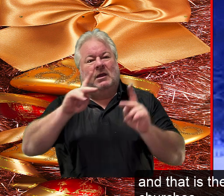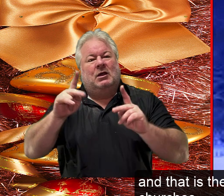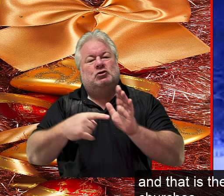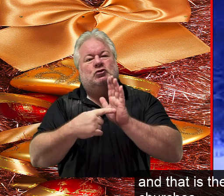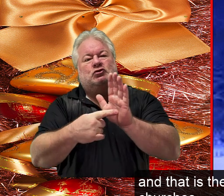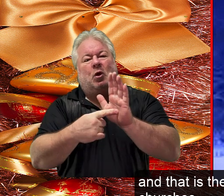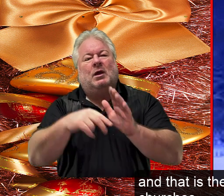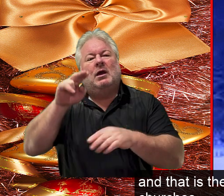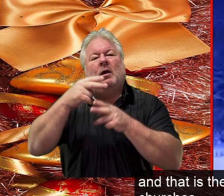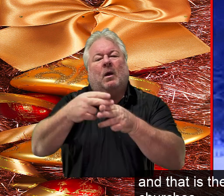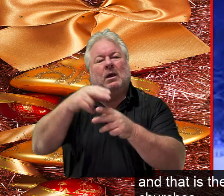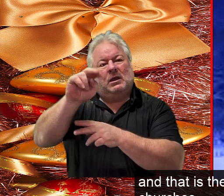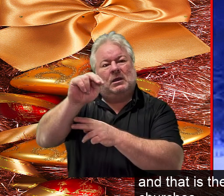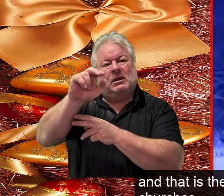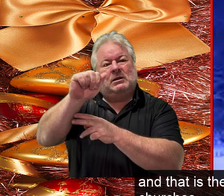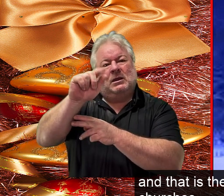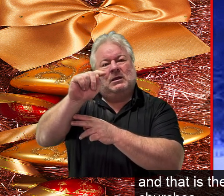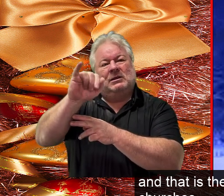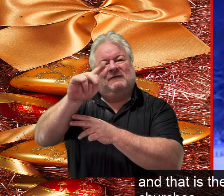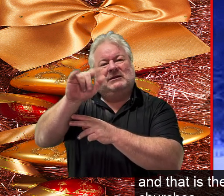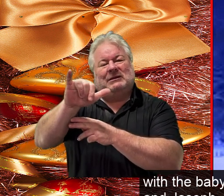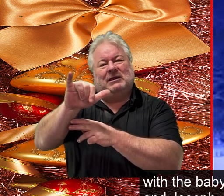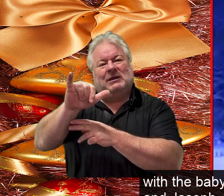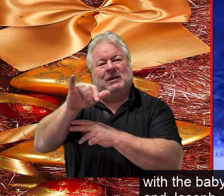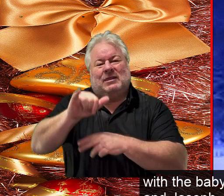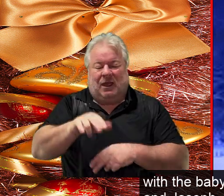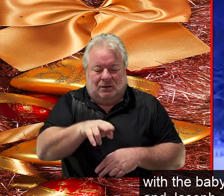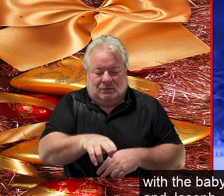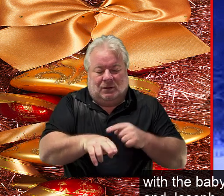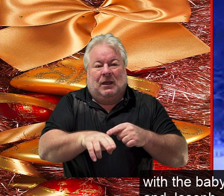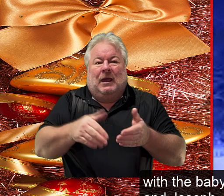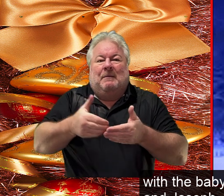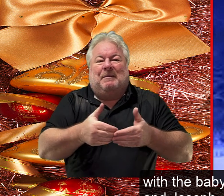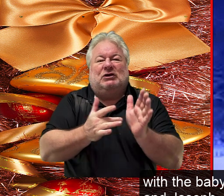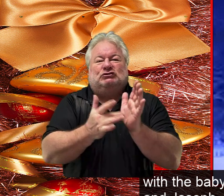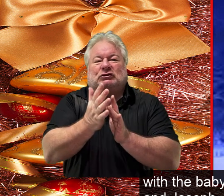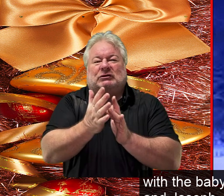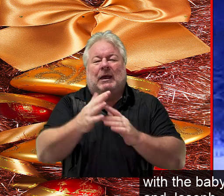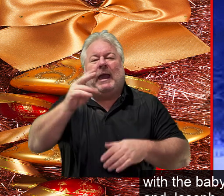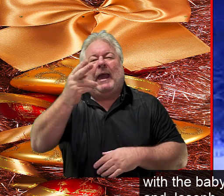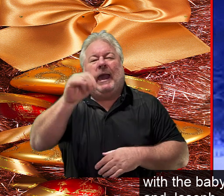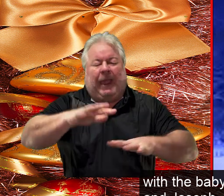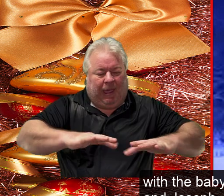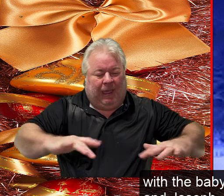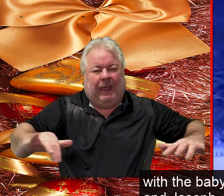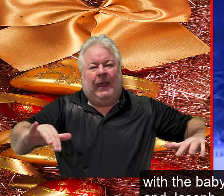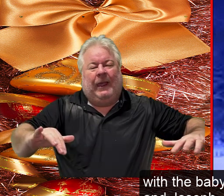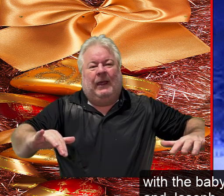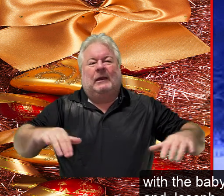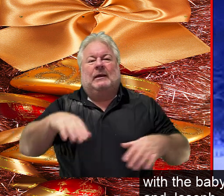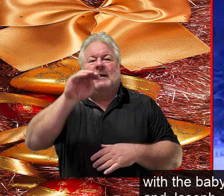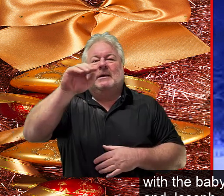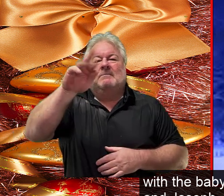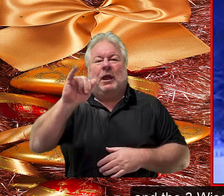um the scenes that many of you see in our churches with the baby jesus in the middle and uh mary